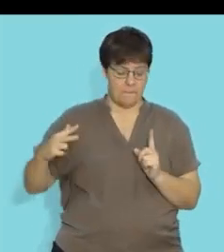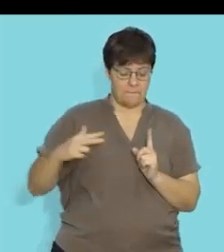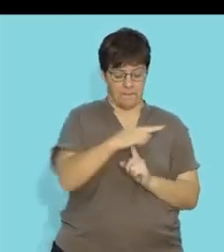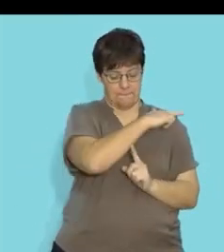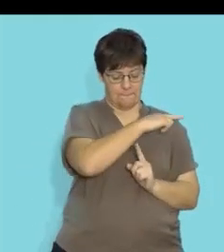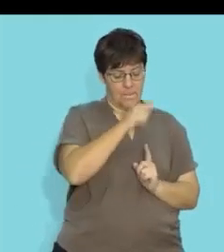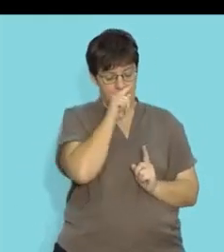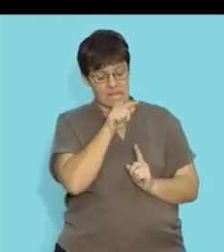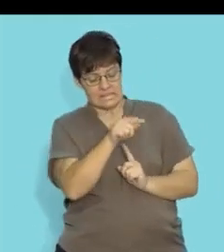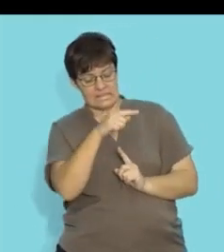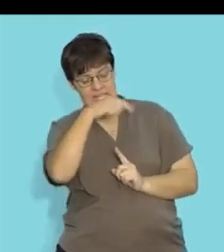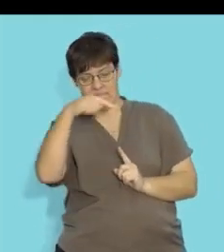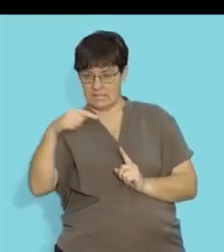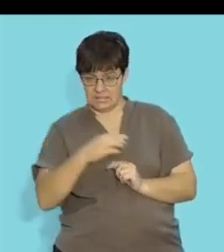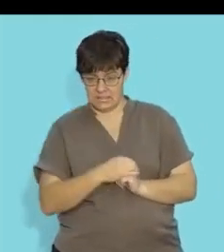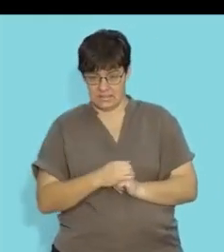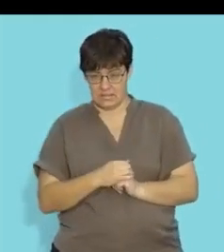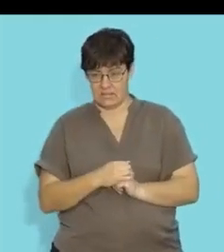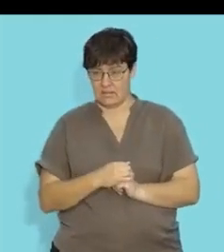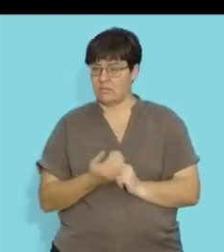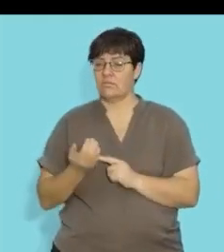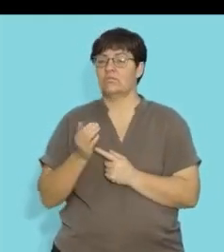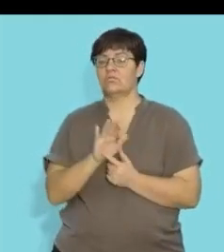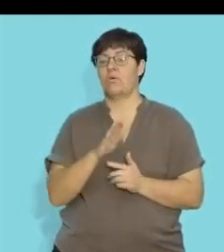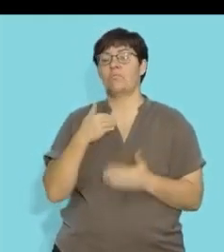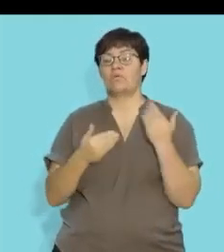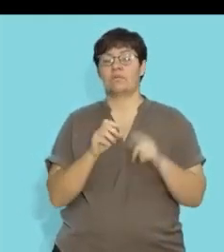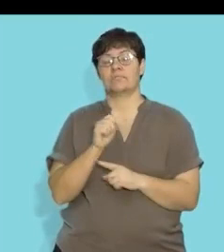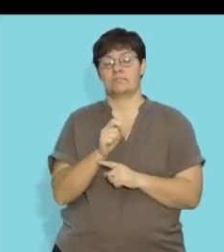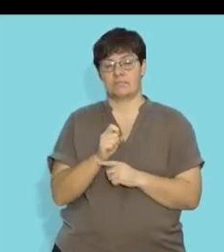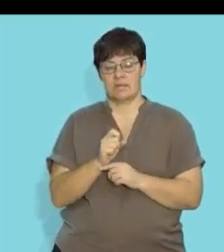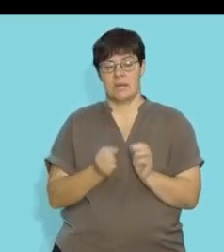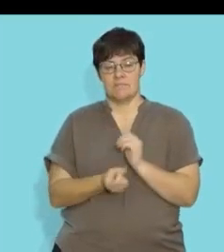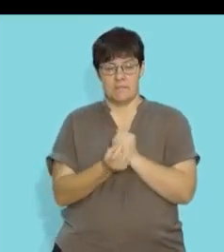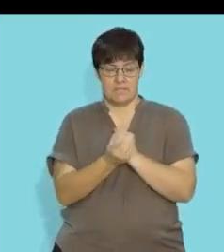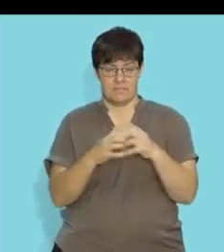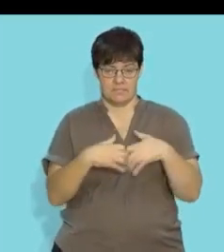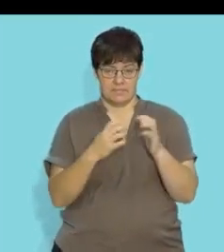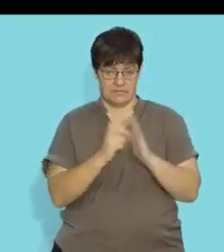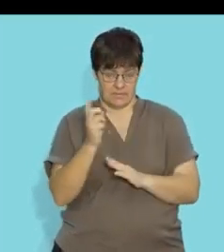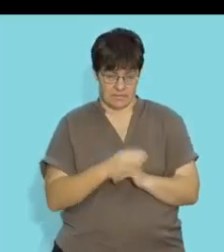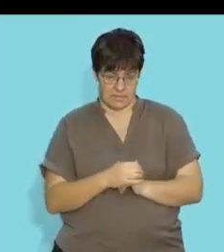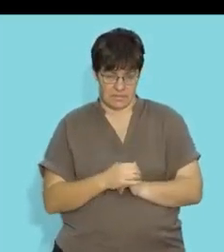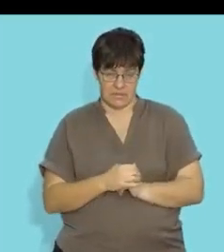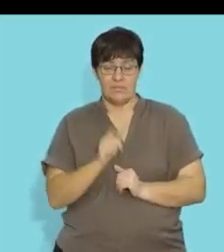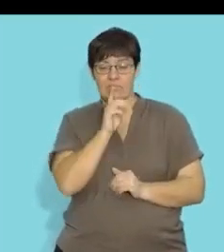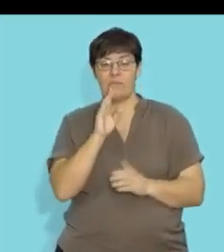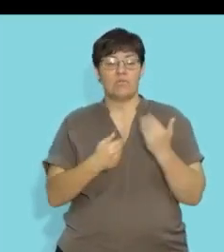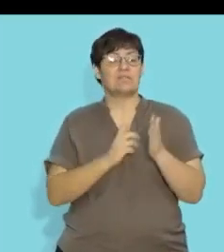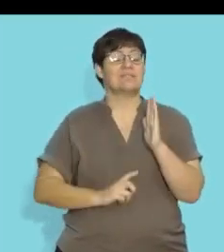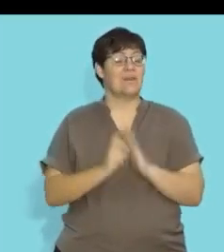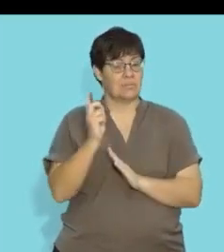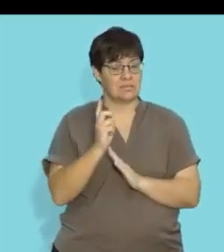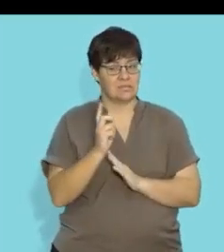through the seminiferous tubules showing the process of spermatogenesis and essentially this process shows you the development